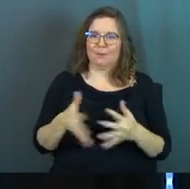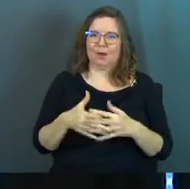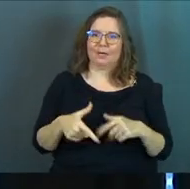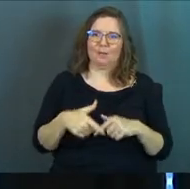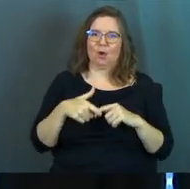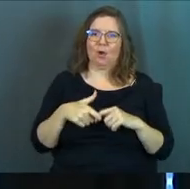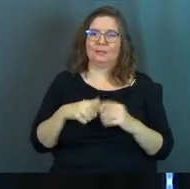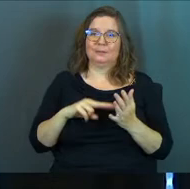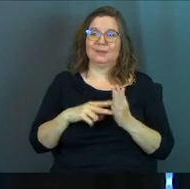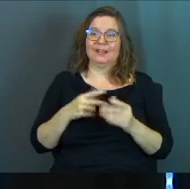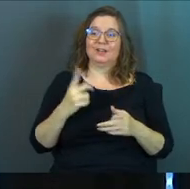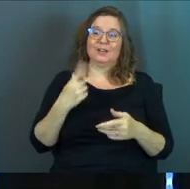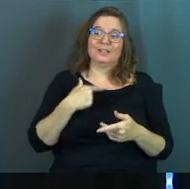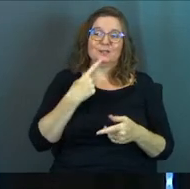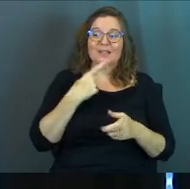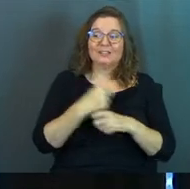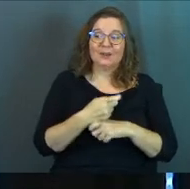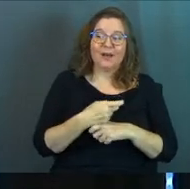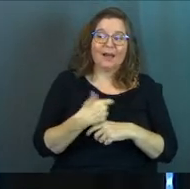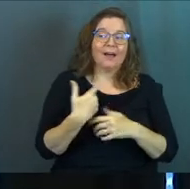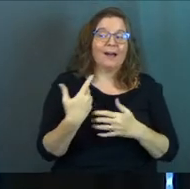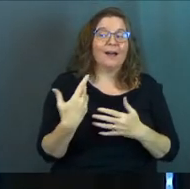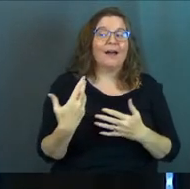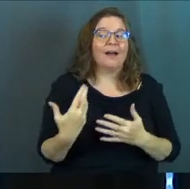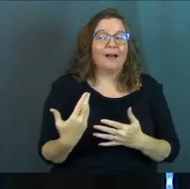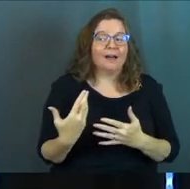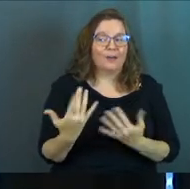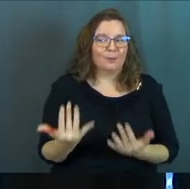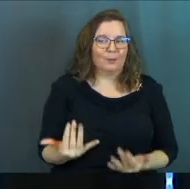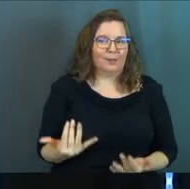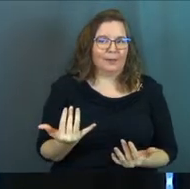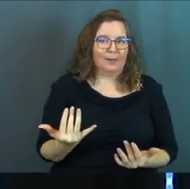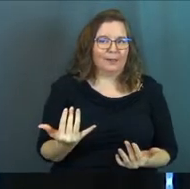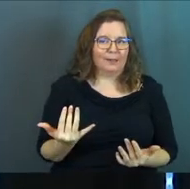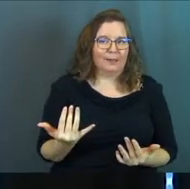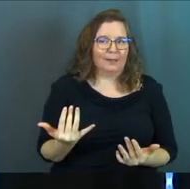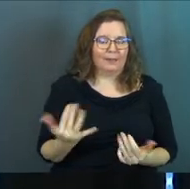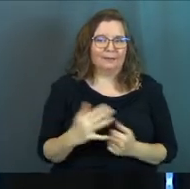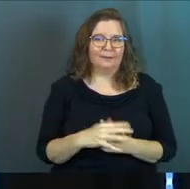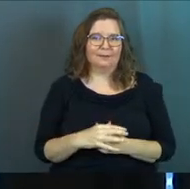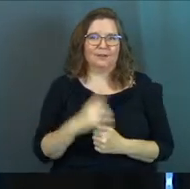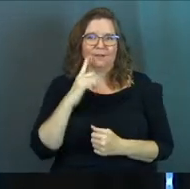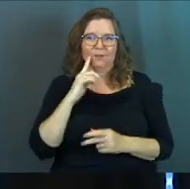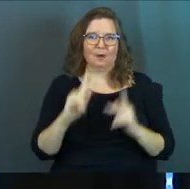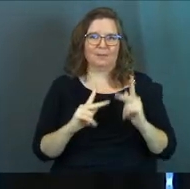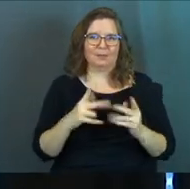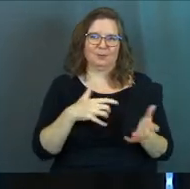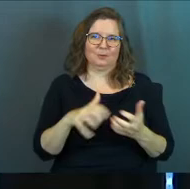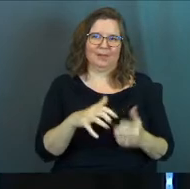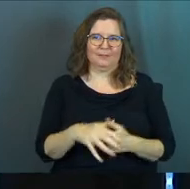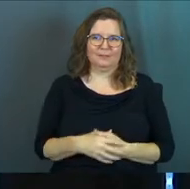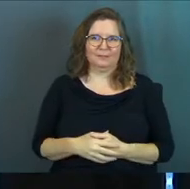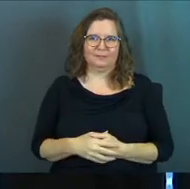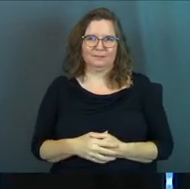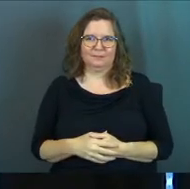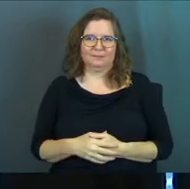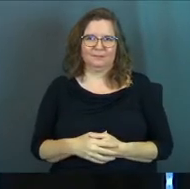pause. You'll say the joke and then you'll wait for people to laugh.